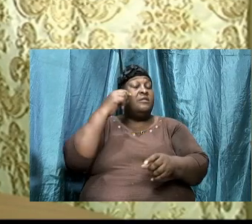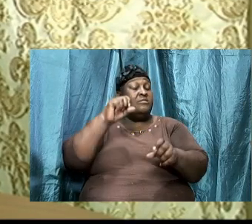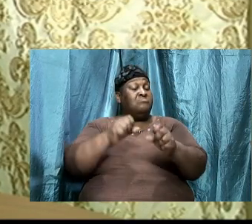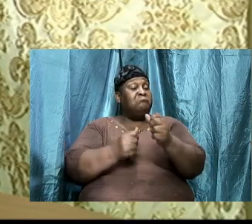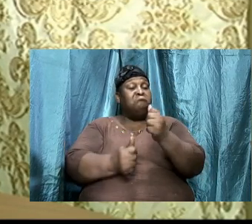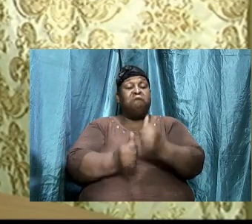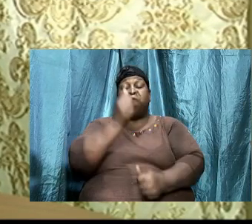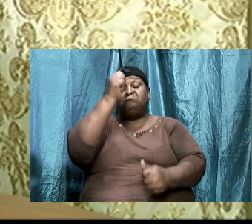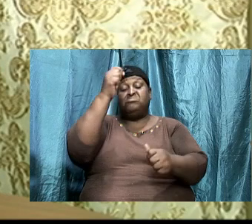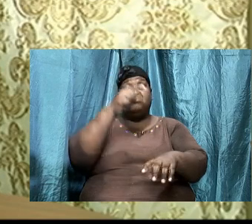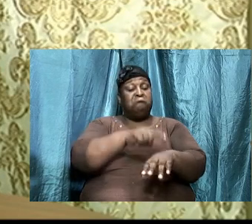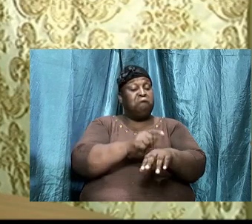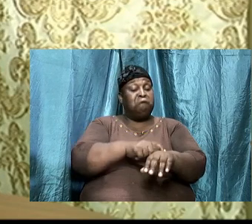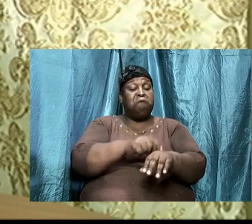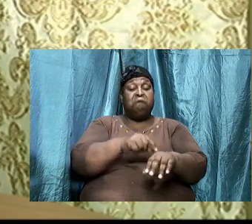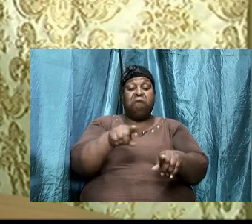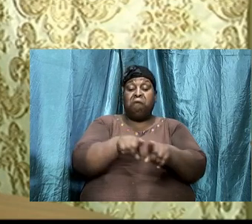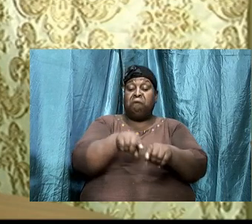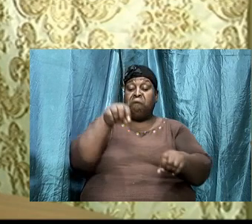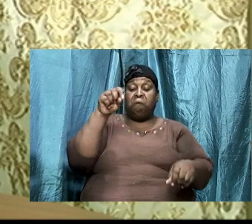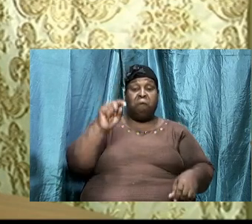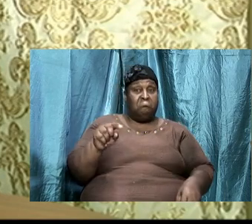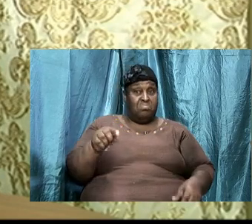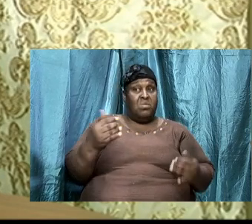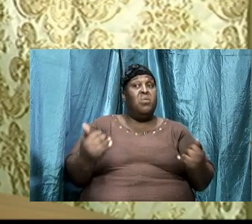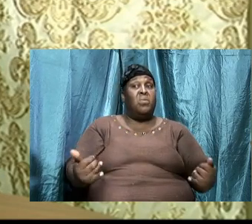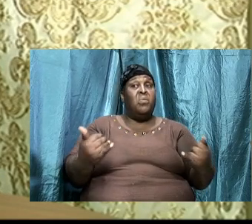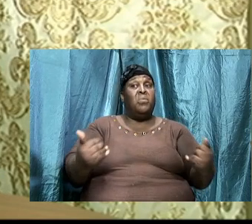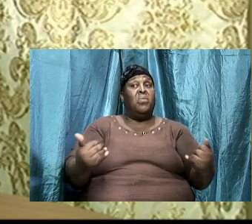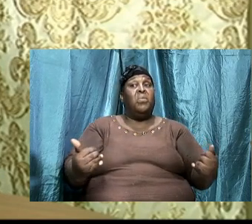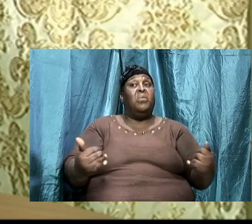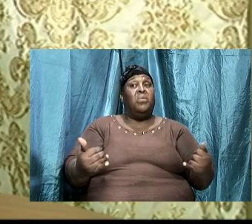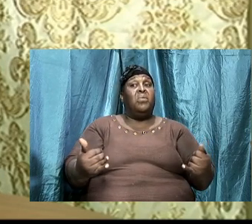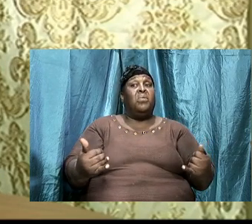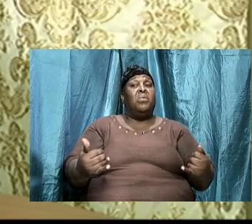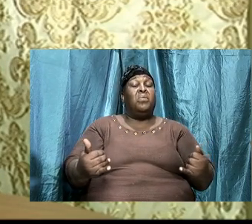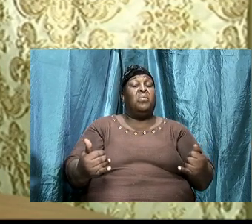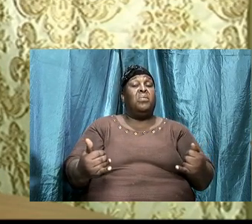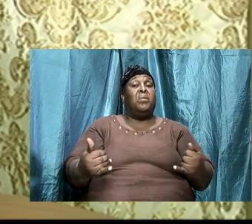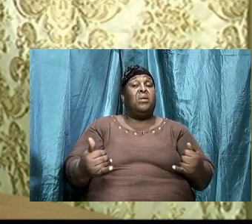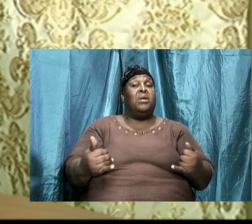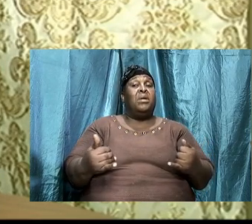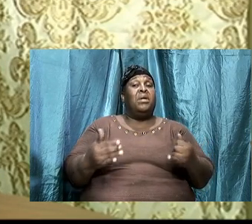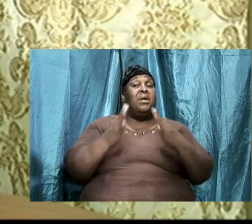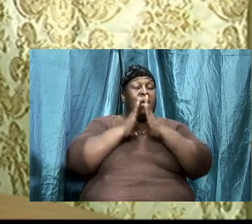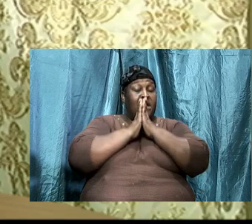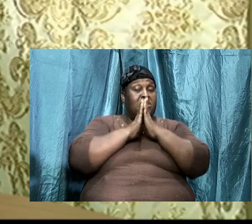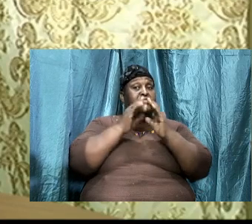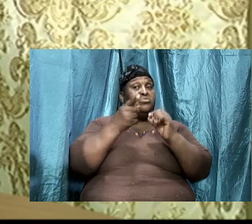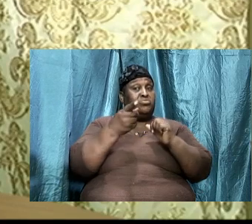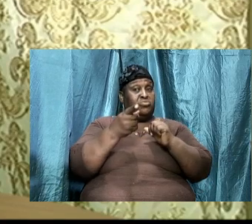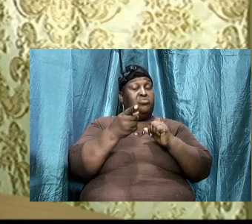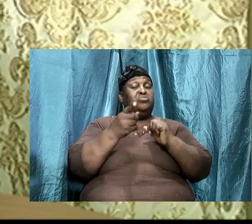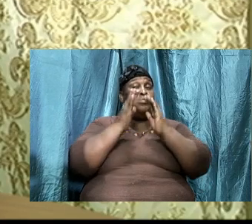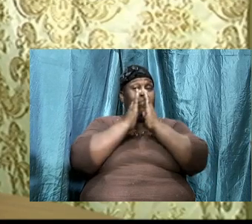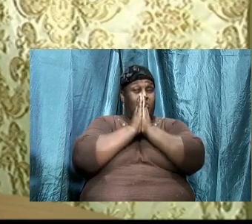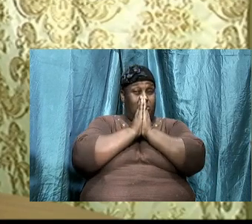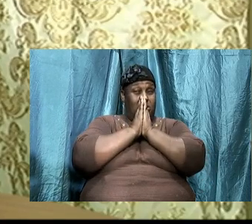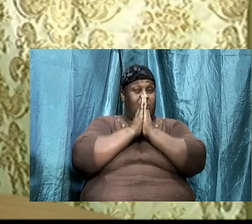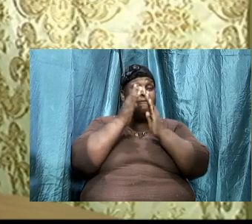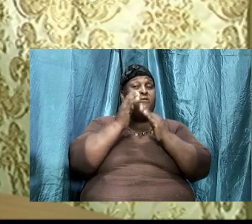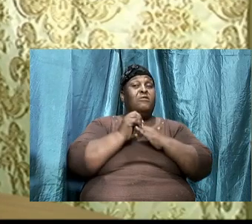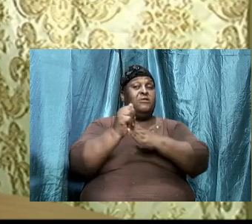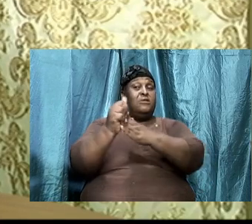and I implore us, you know, to continue to pray for our leaders, our bishops and our leaders